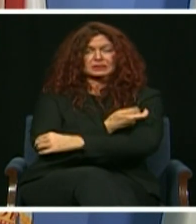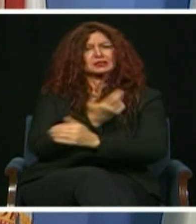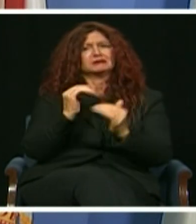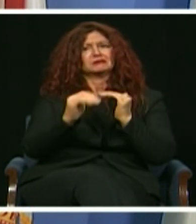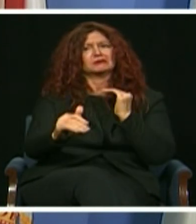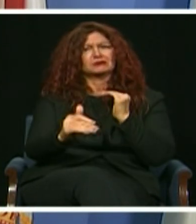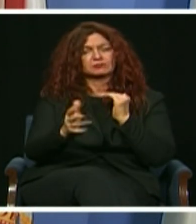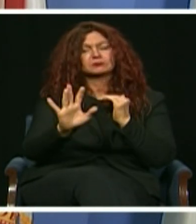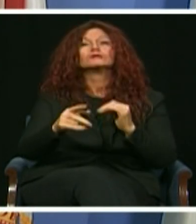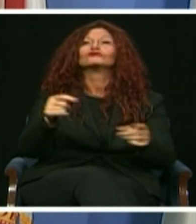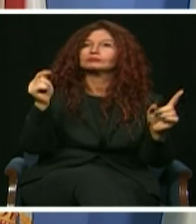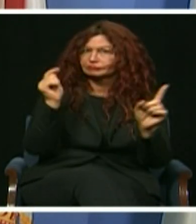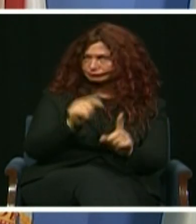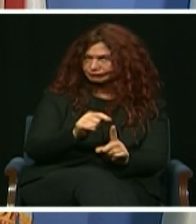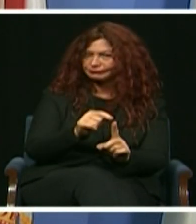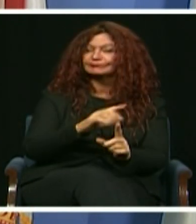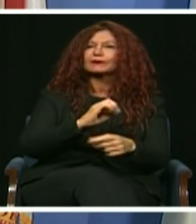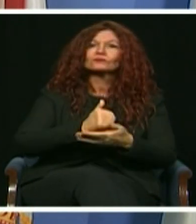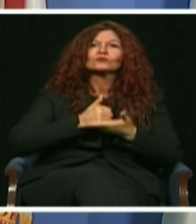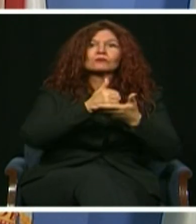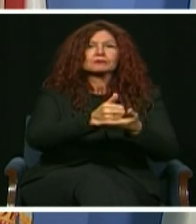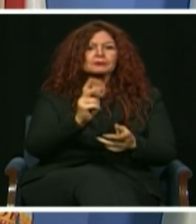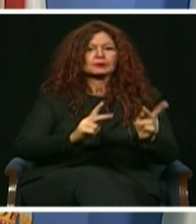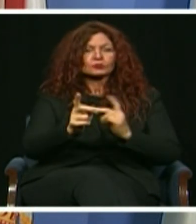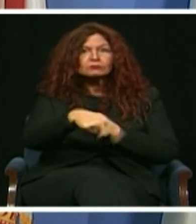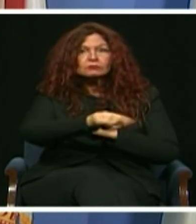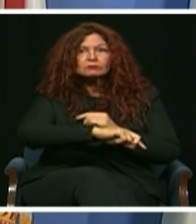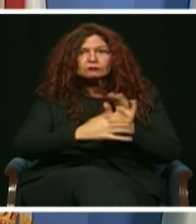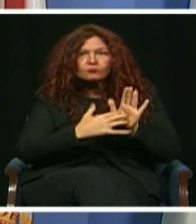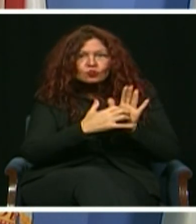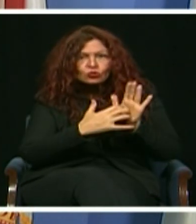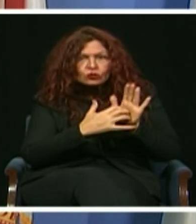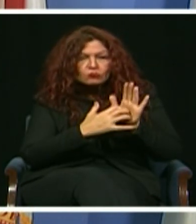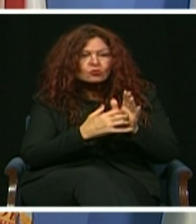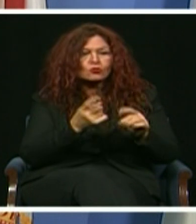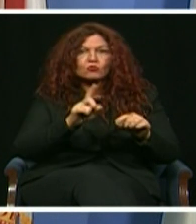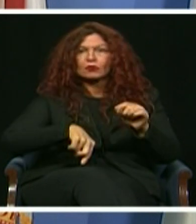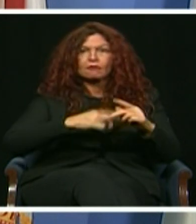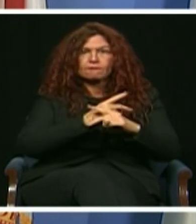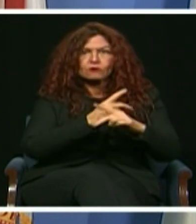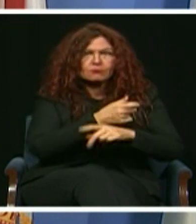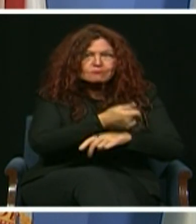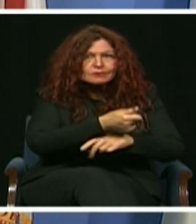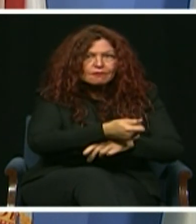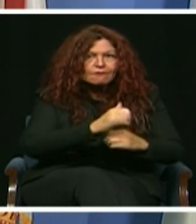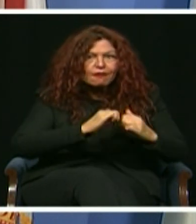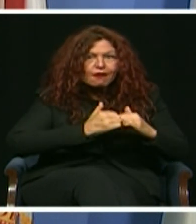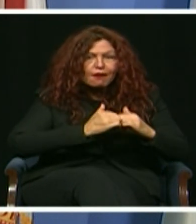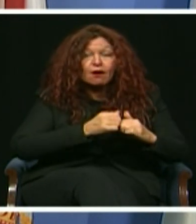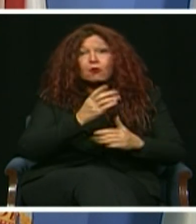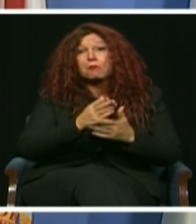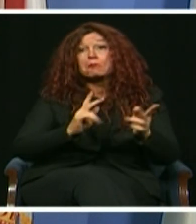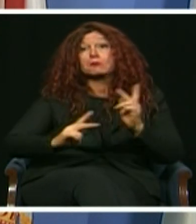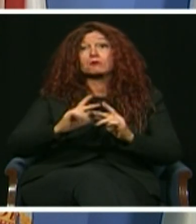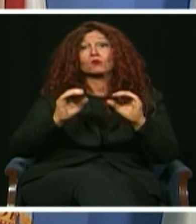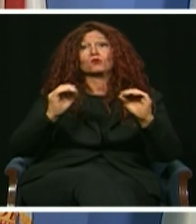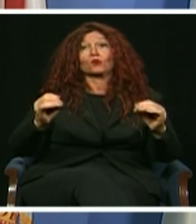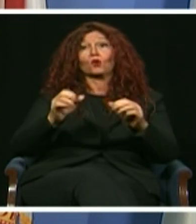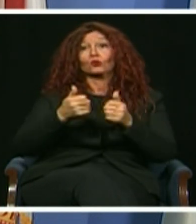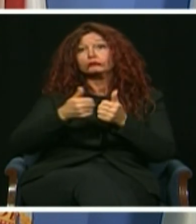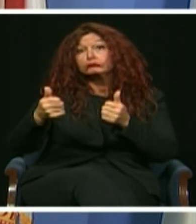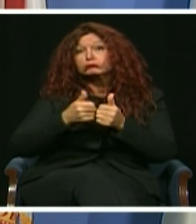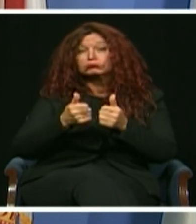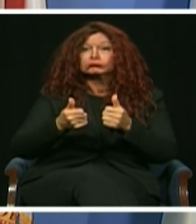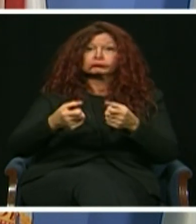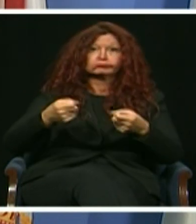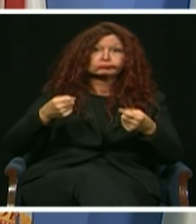December, we've been distributing vaccines directly to vulnerable seniors in public housing and those under county care. We've